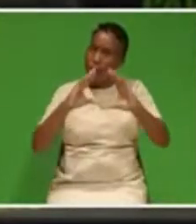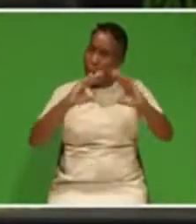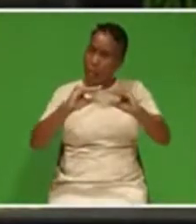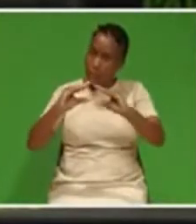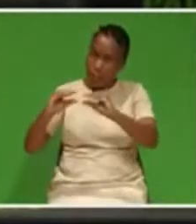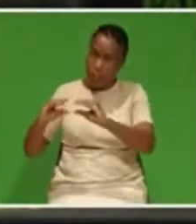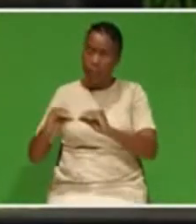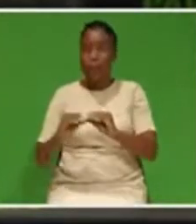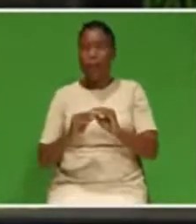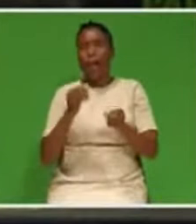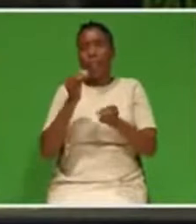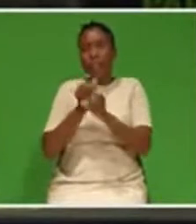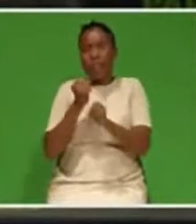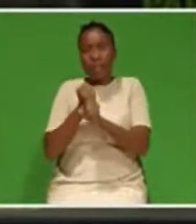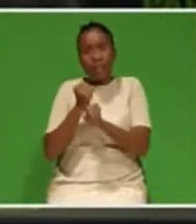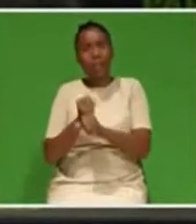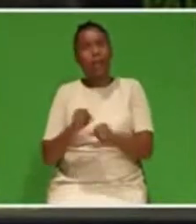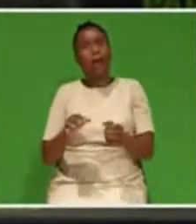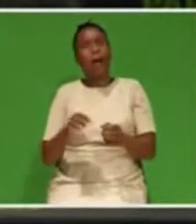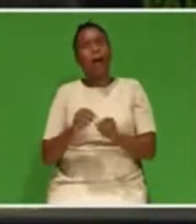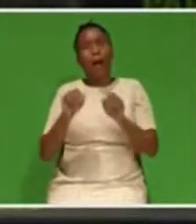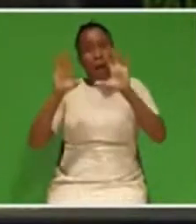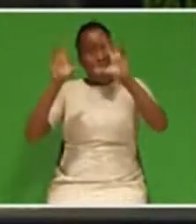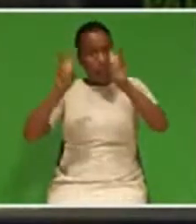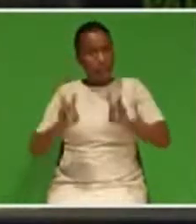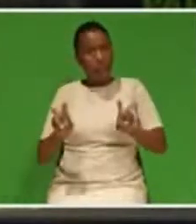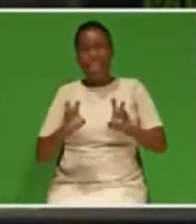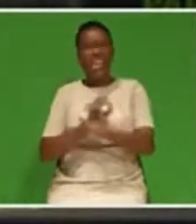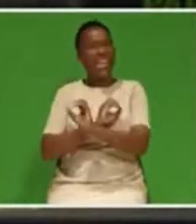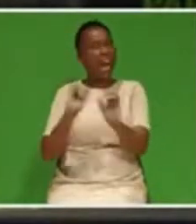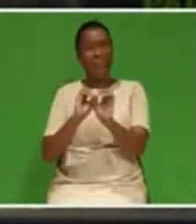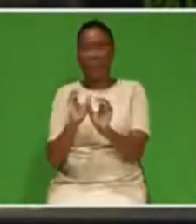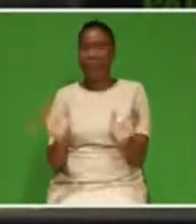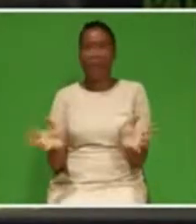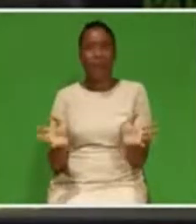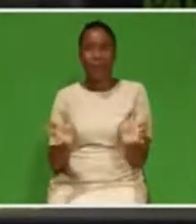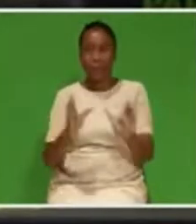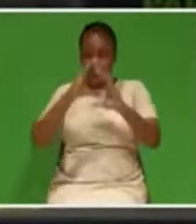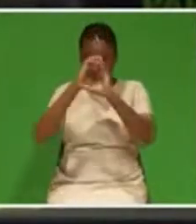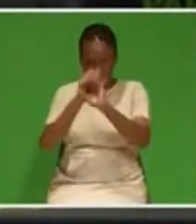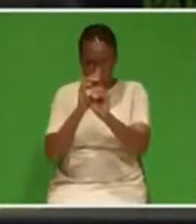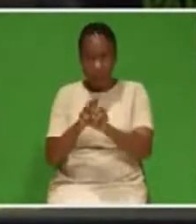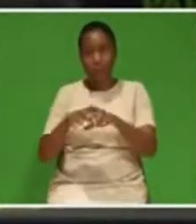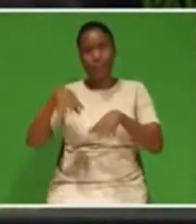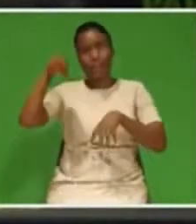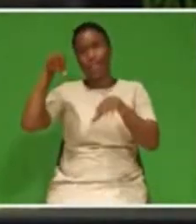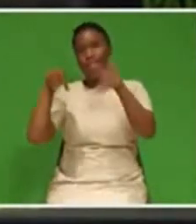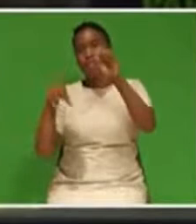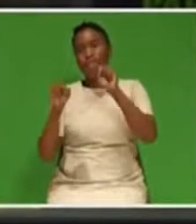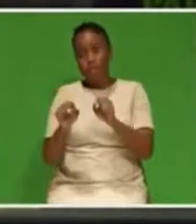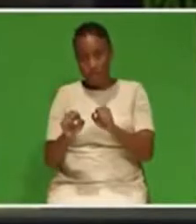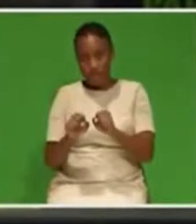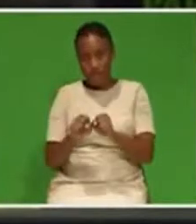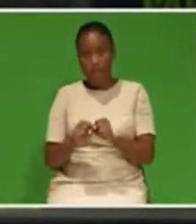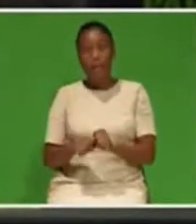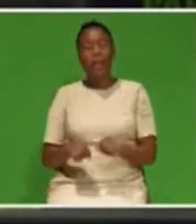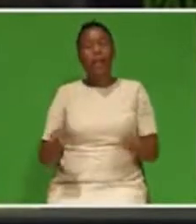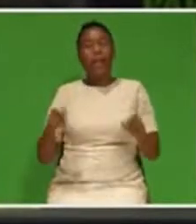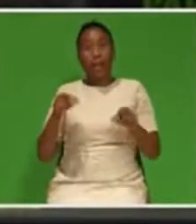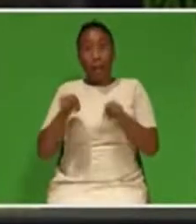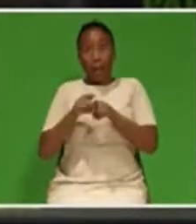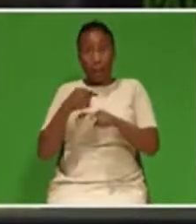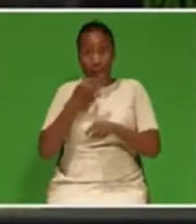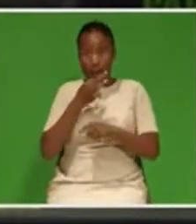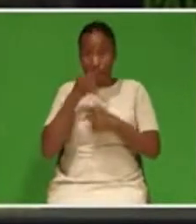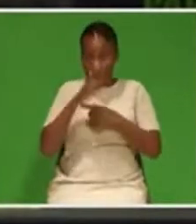electricity and nothing else. As I said in the State of the Nation address, we